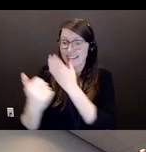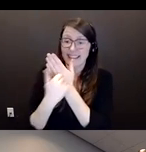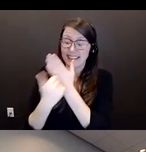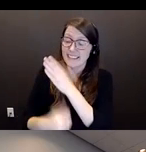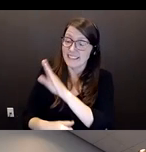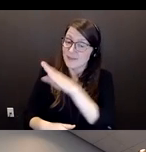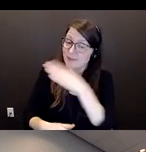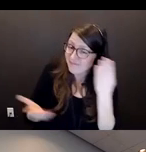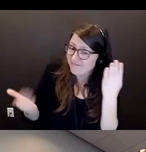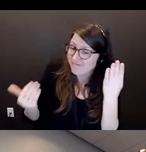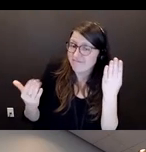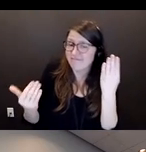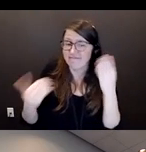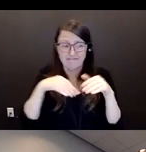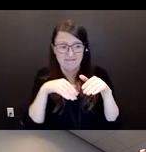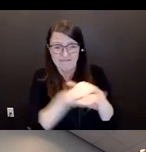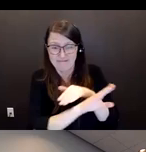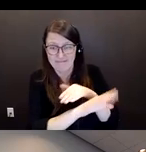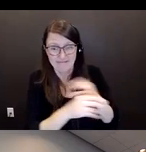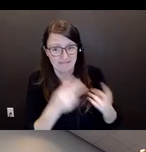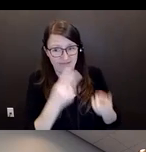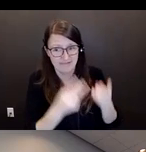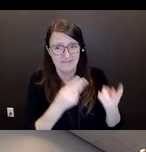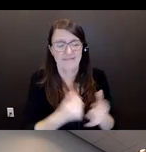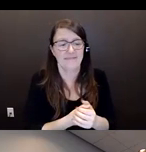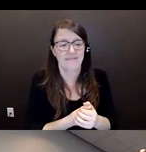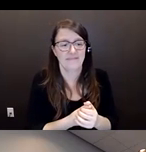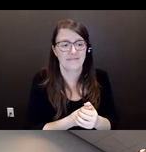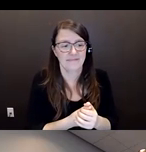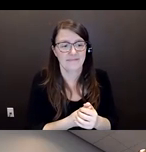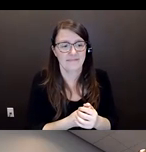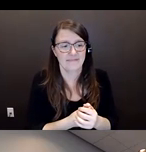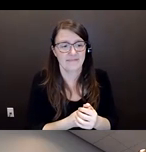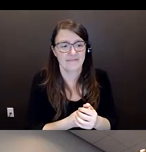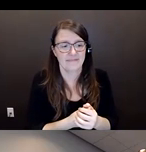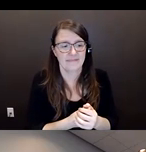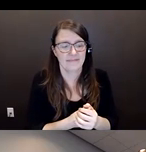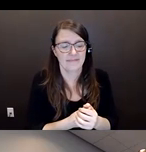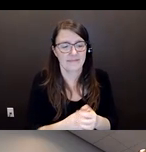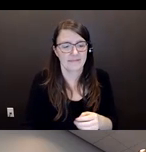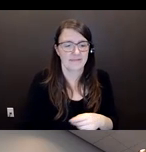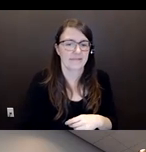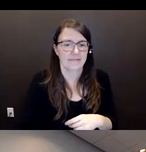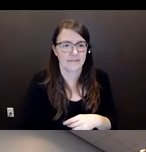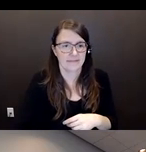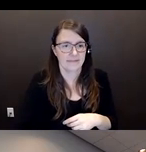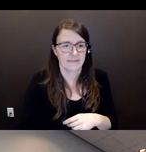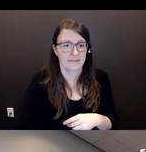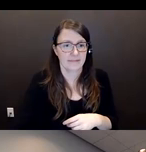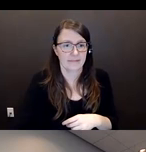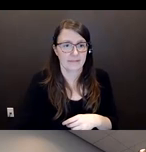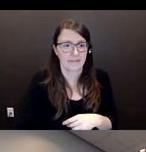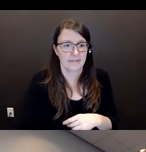And one of the things that was back an influence institution records telephone conversations.